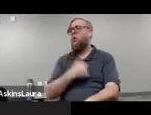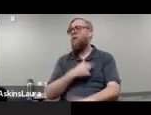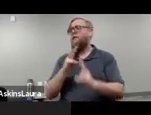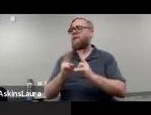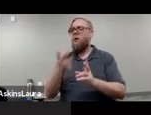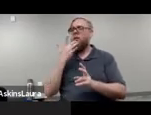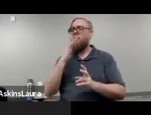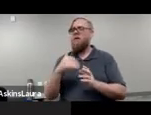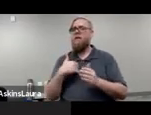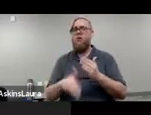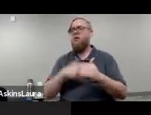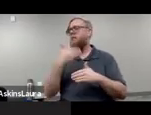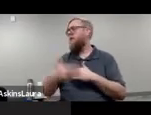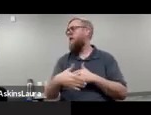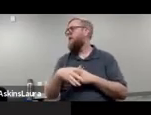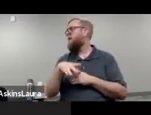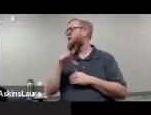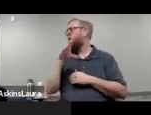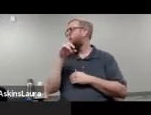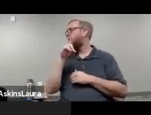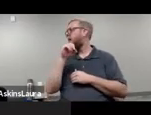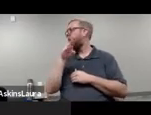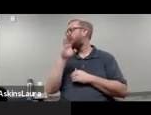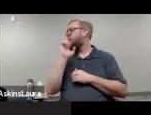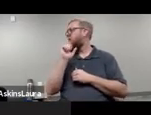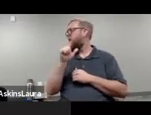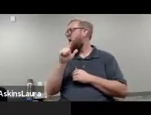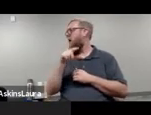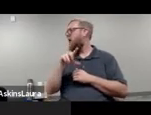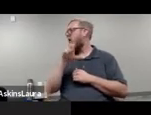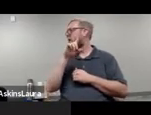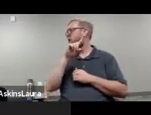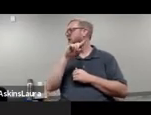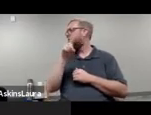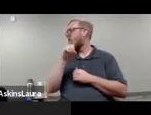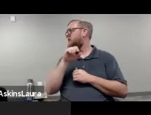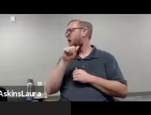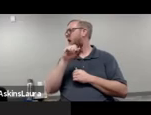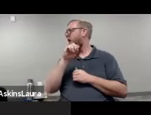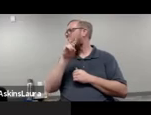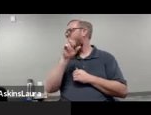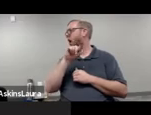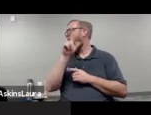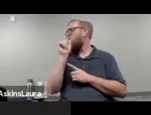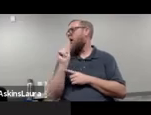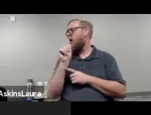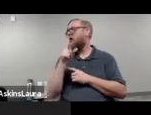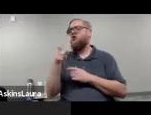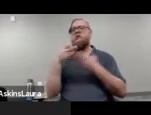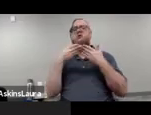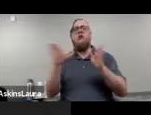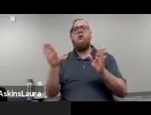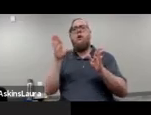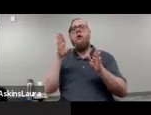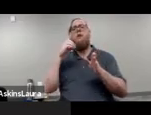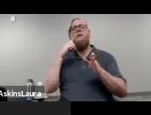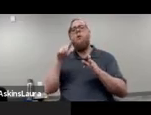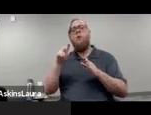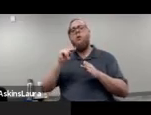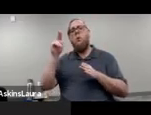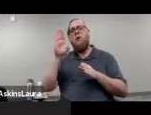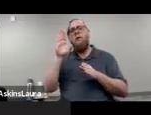have our next speaker, Danielle Zavala, and she's the Associate Director and General Counsel for NorCal